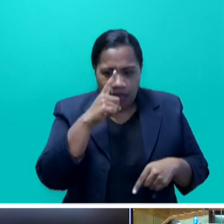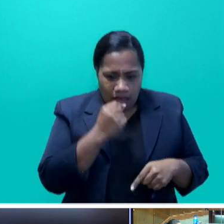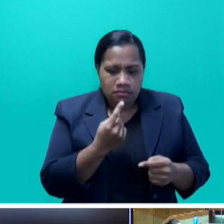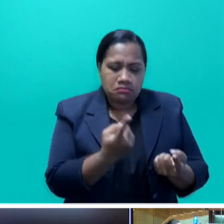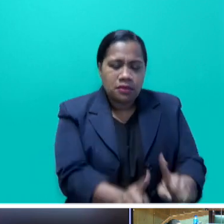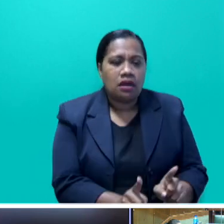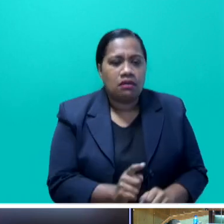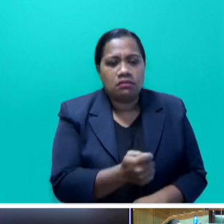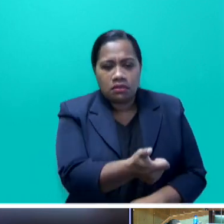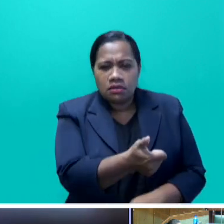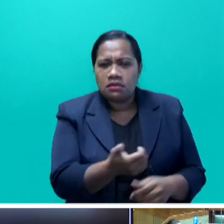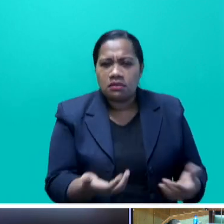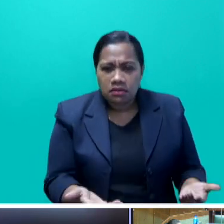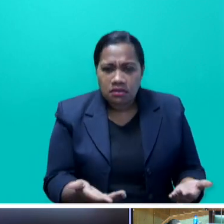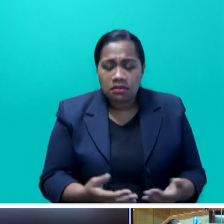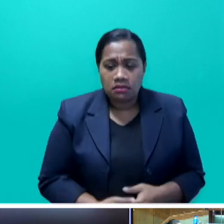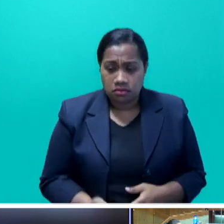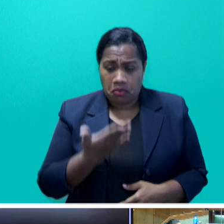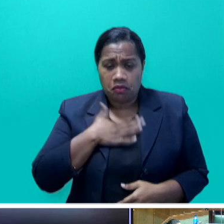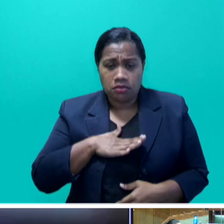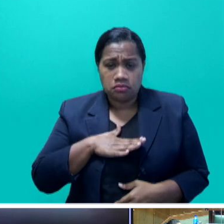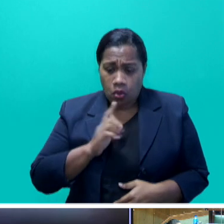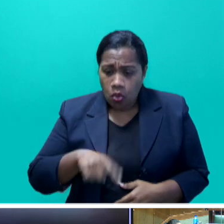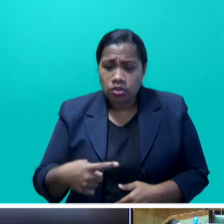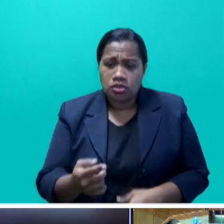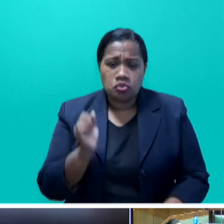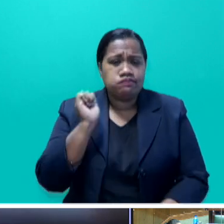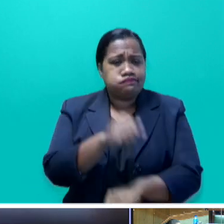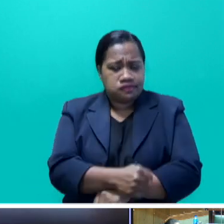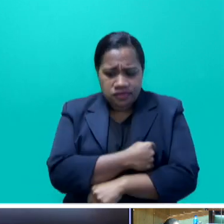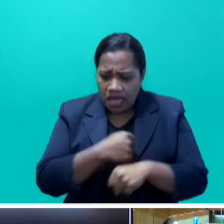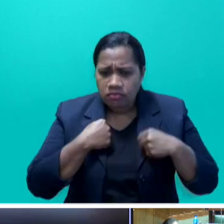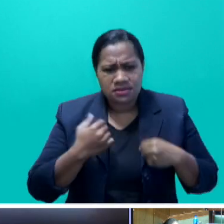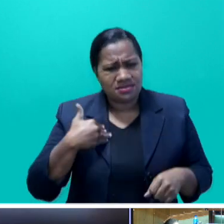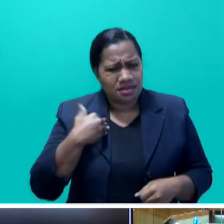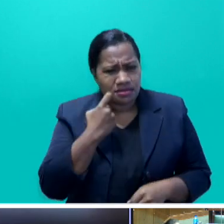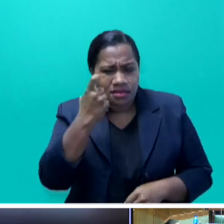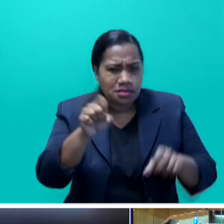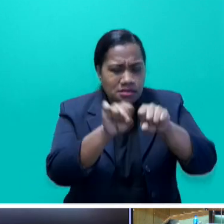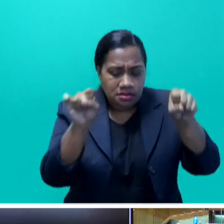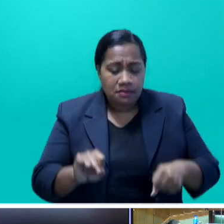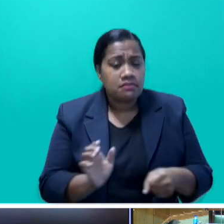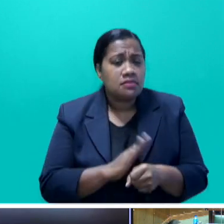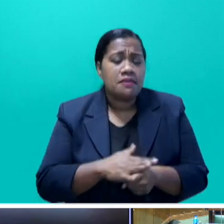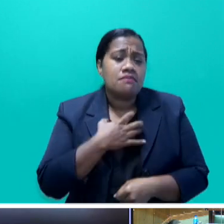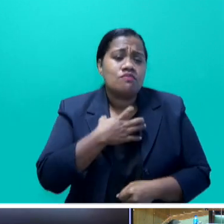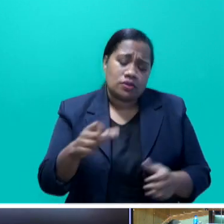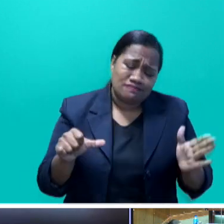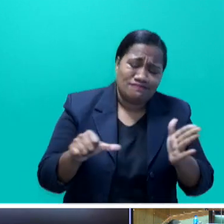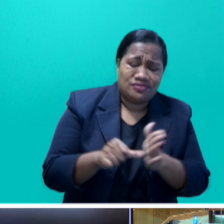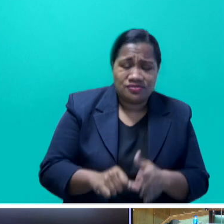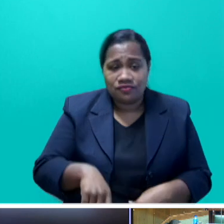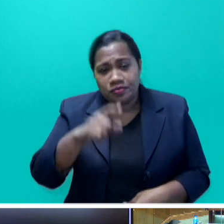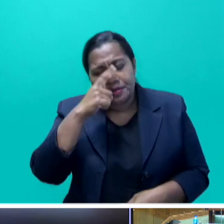Do you want to continue to overload our health care system, making it more difficult for people who suffer conditions